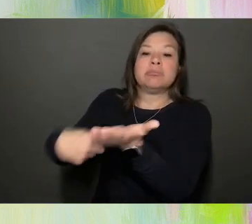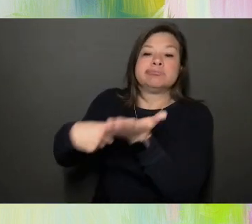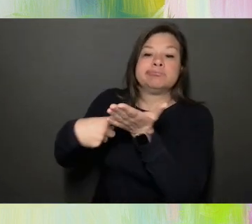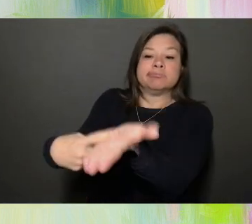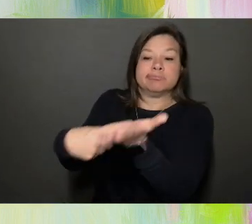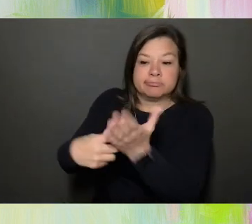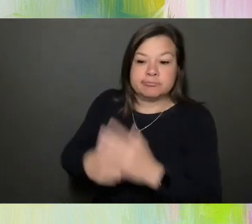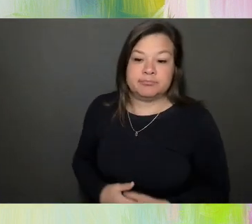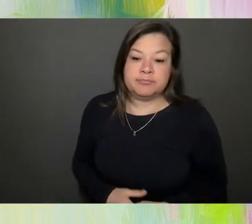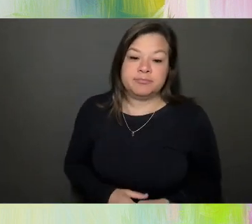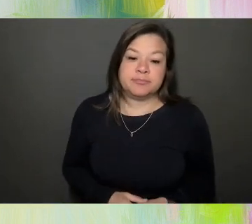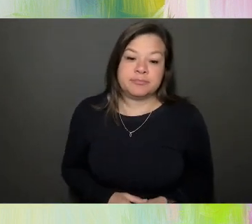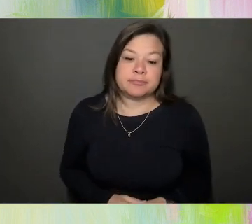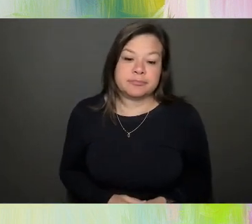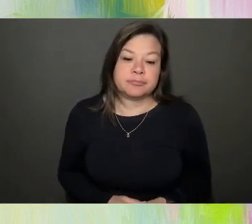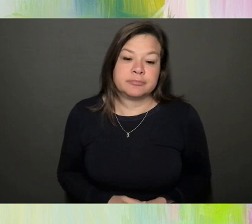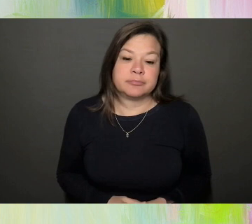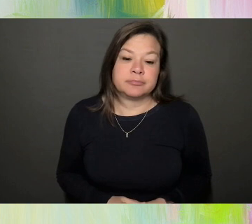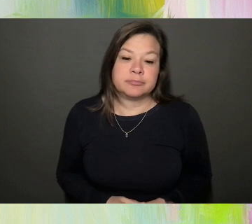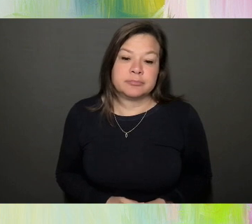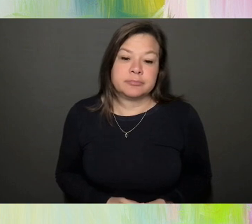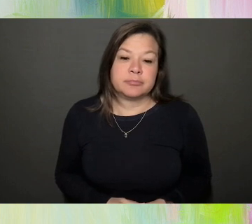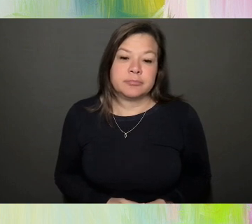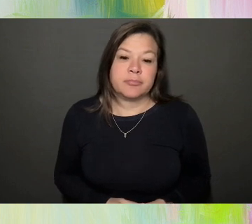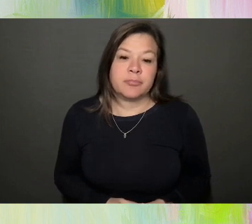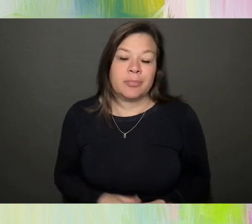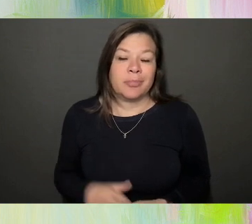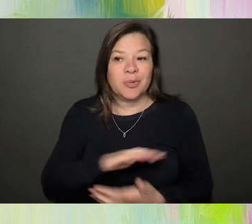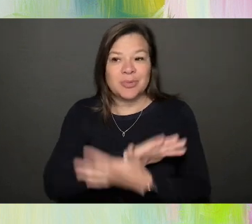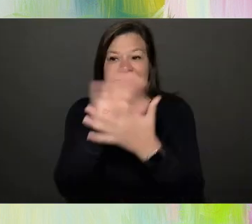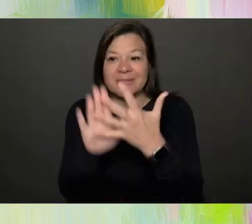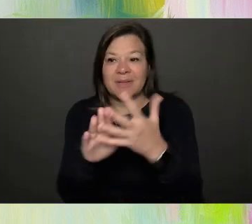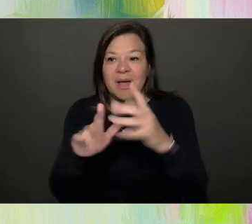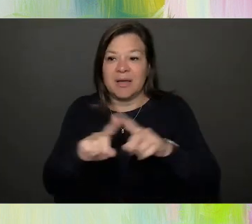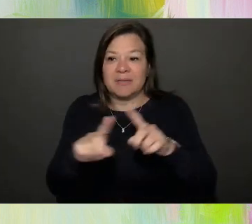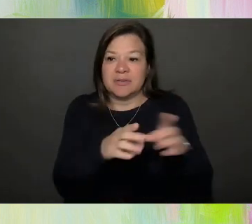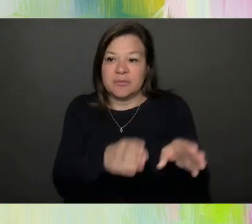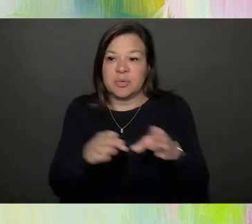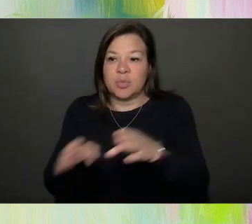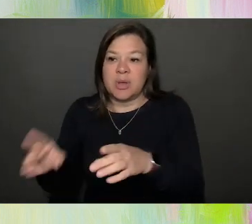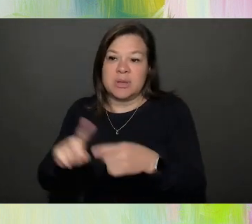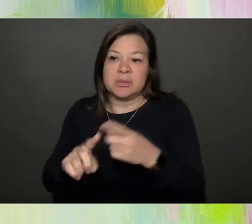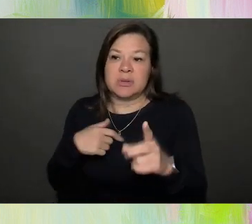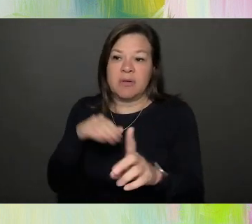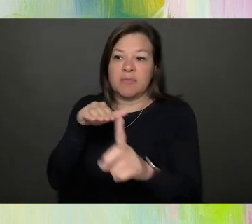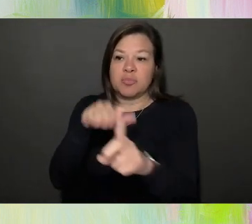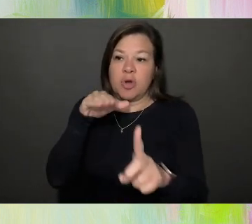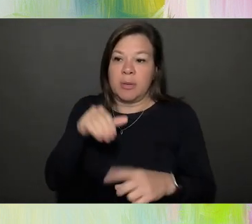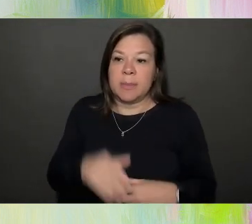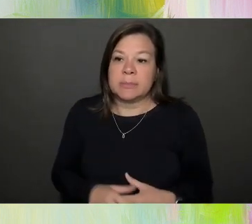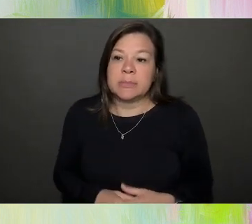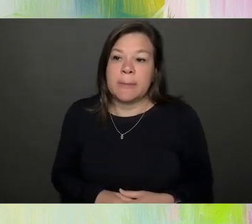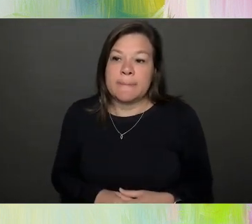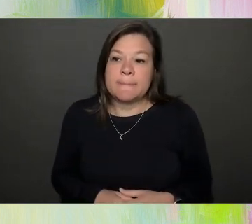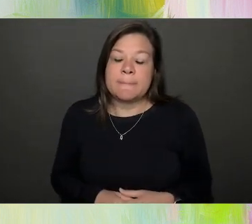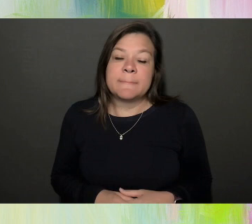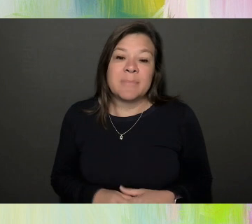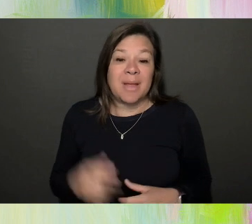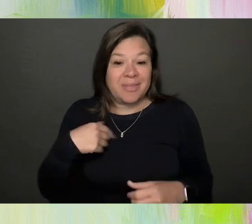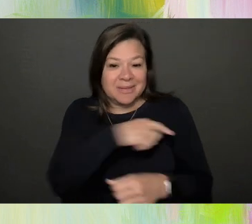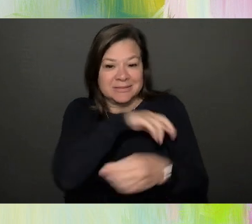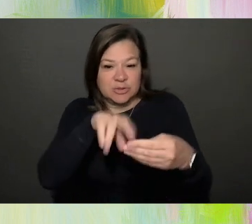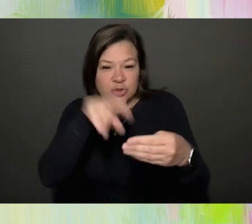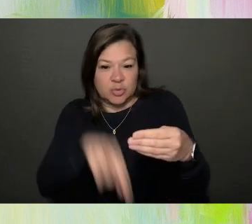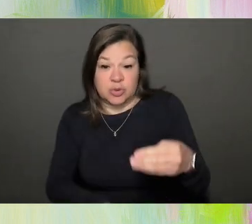it's like different waves, like five different waves of prompts. And this is the result of all of that. I took this photo about a